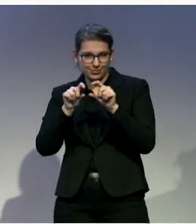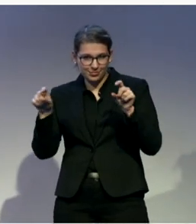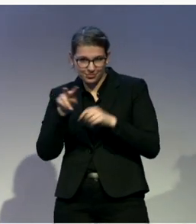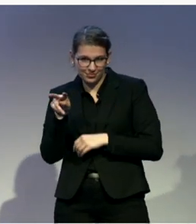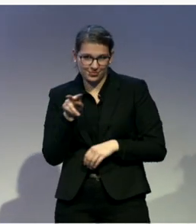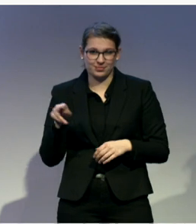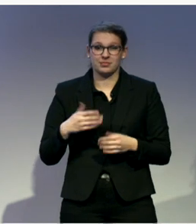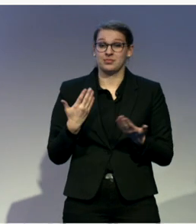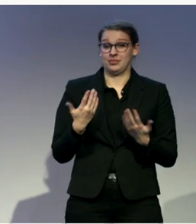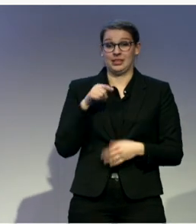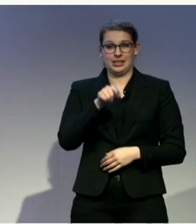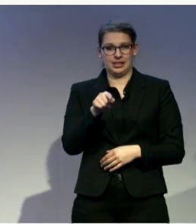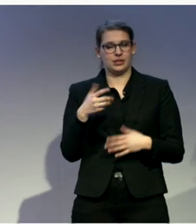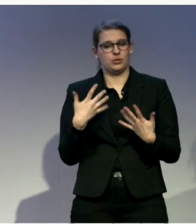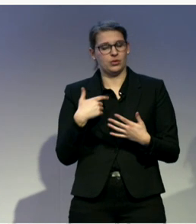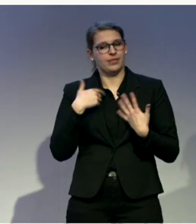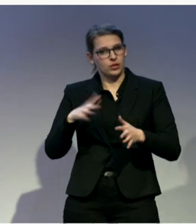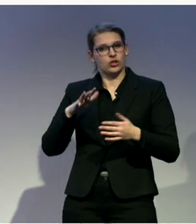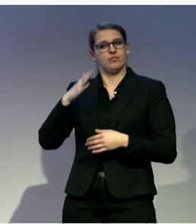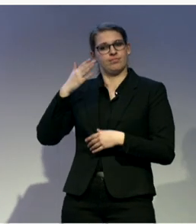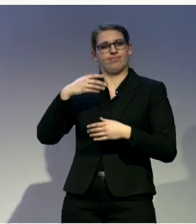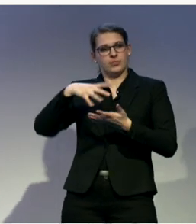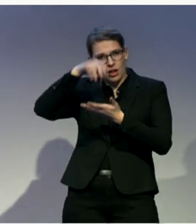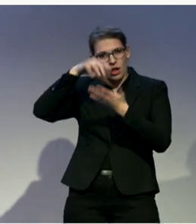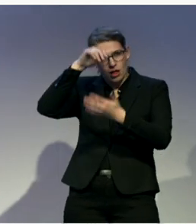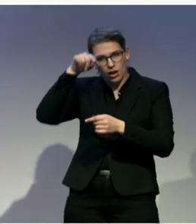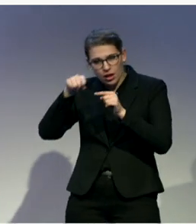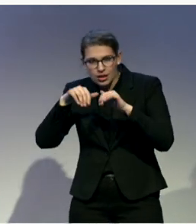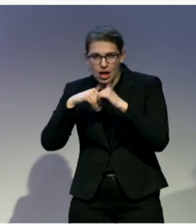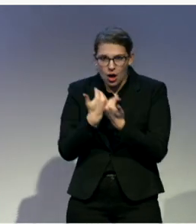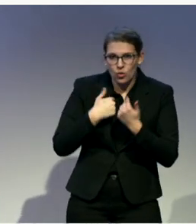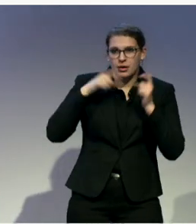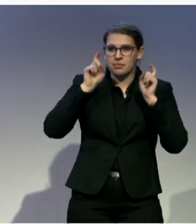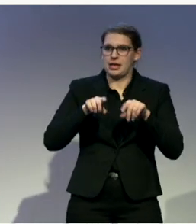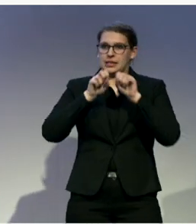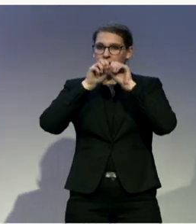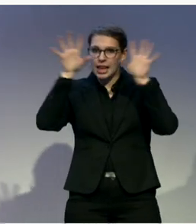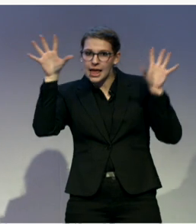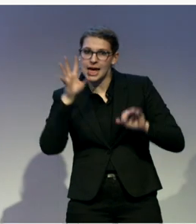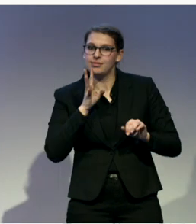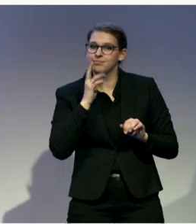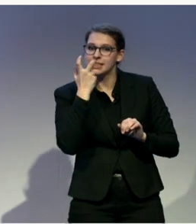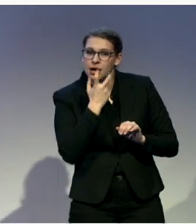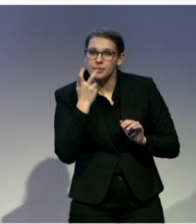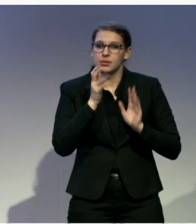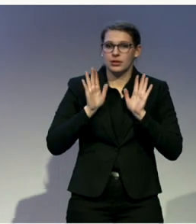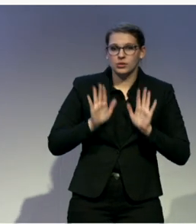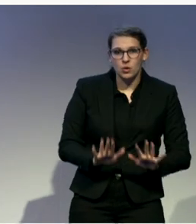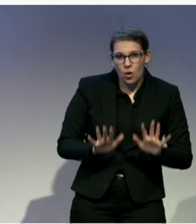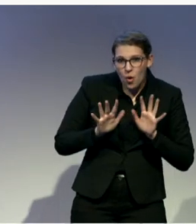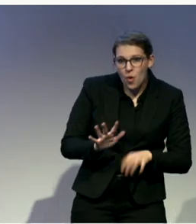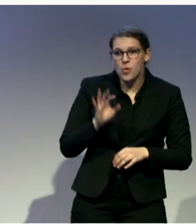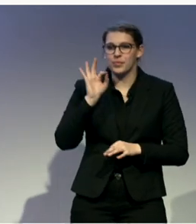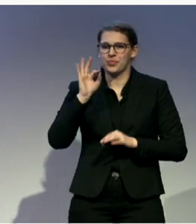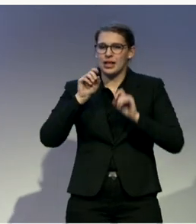more clearer, to listen. And to listen not only to what I hear, but to what I see, body language, mimics,